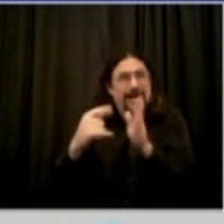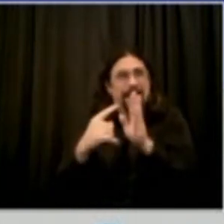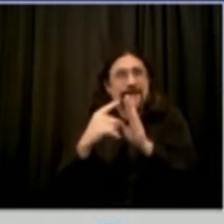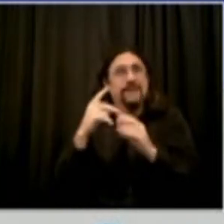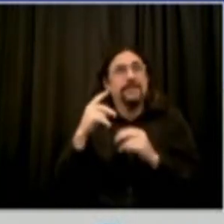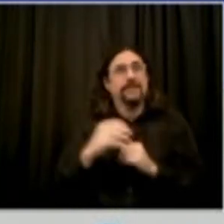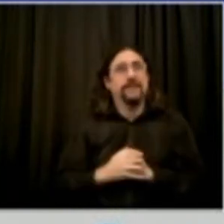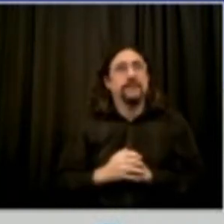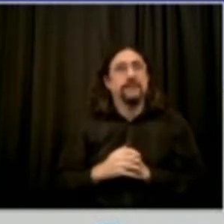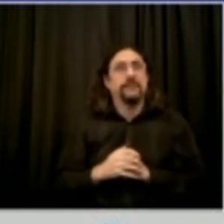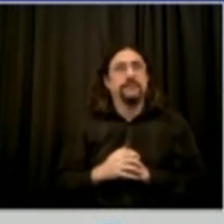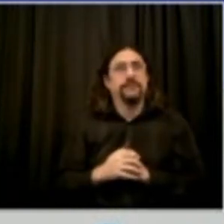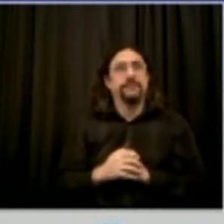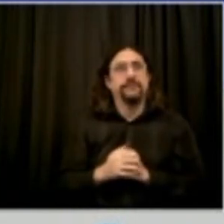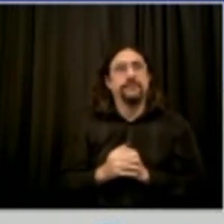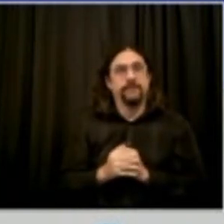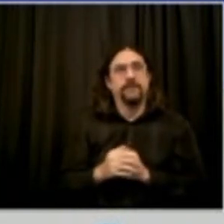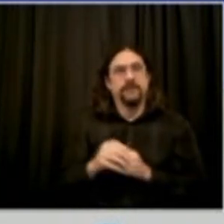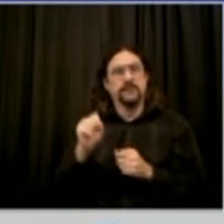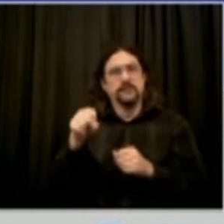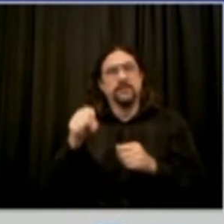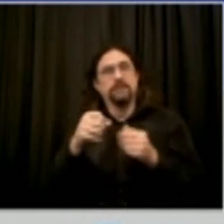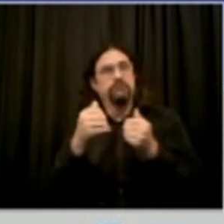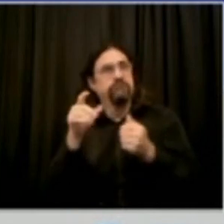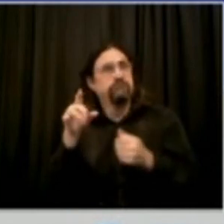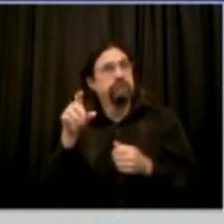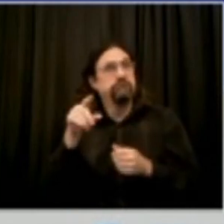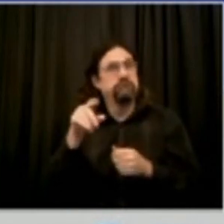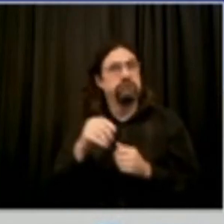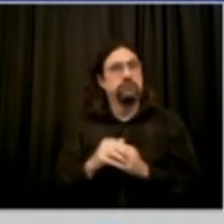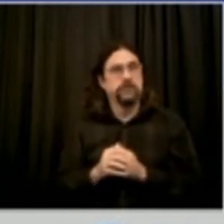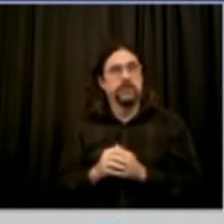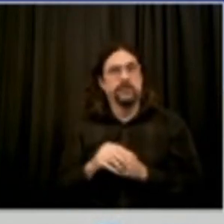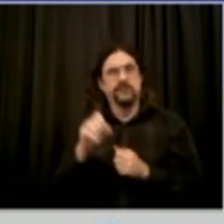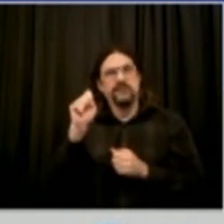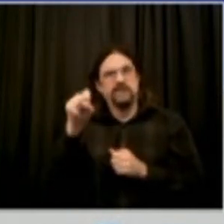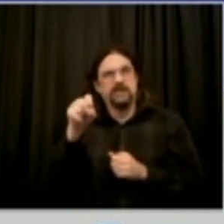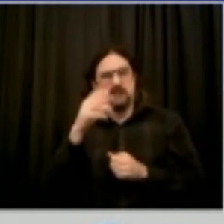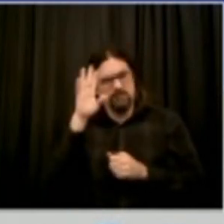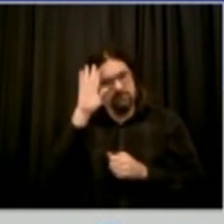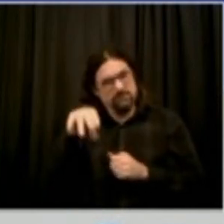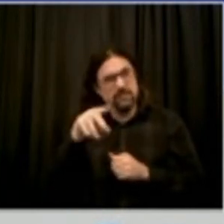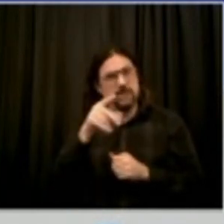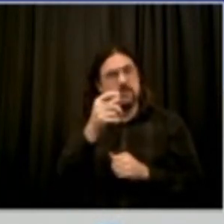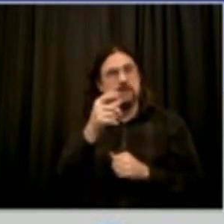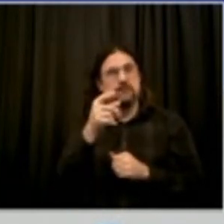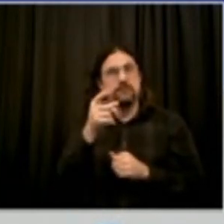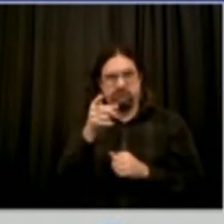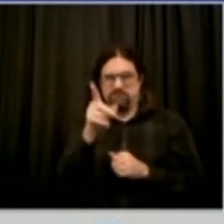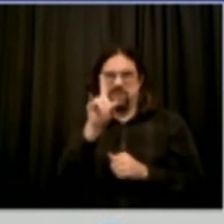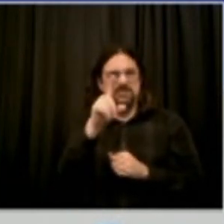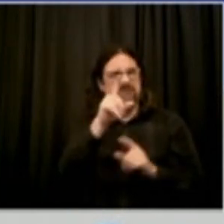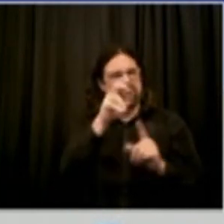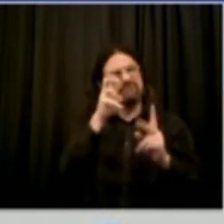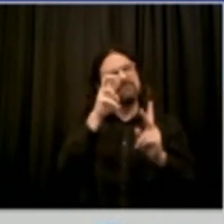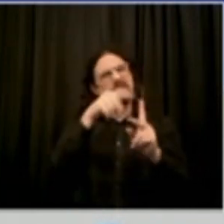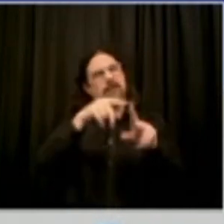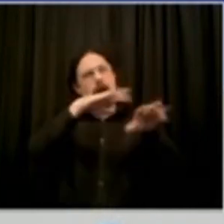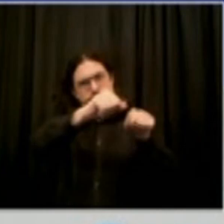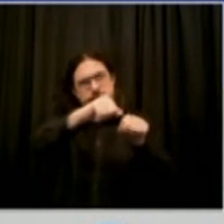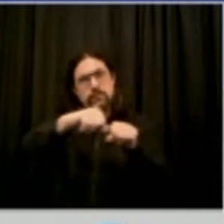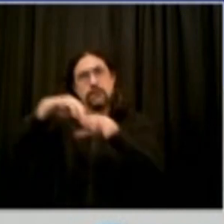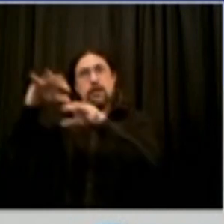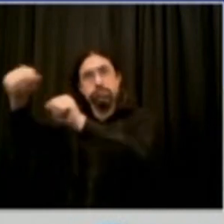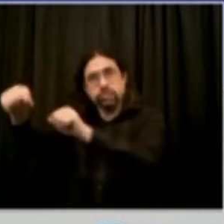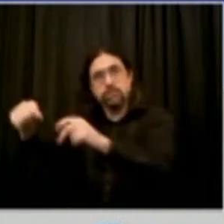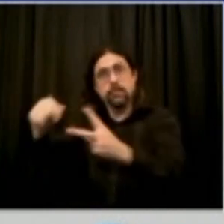that was a very brief outage. Now, there's other damage, of course, from the storm. This was the worst winds we had seen